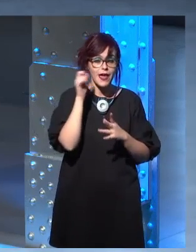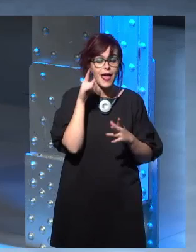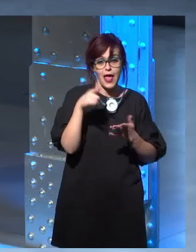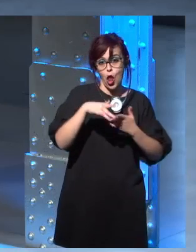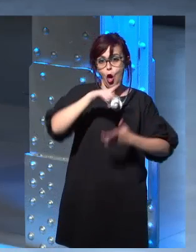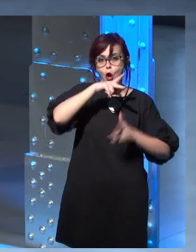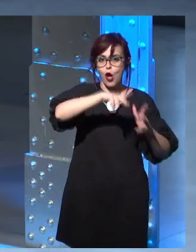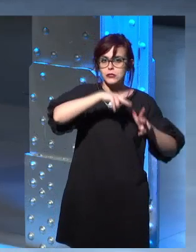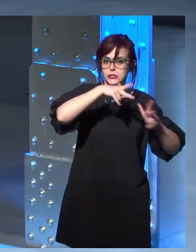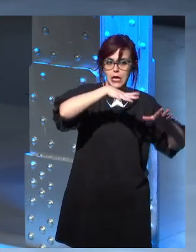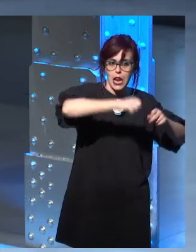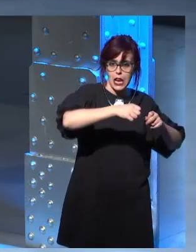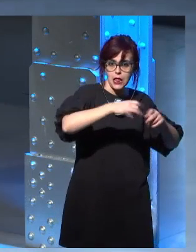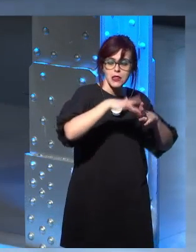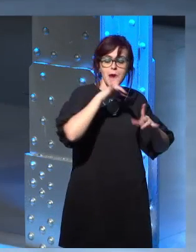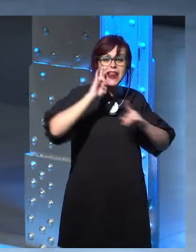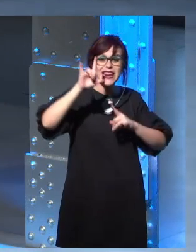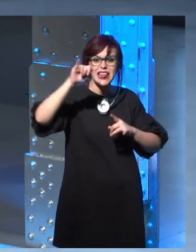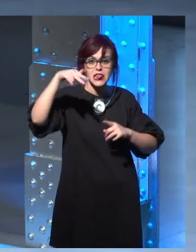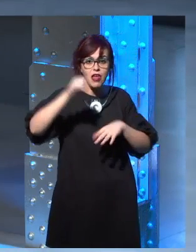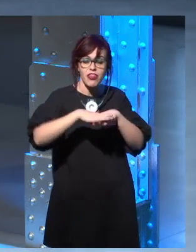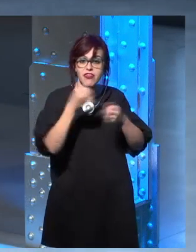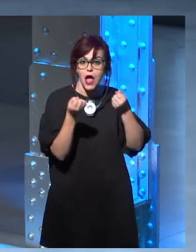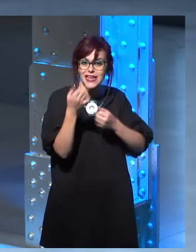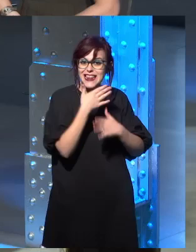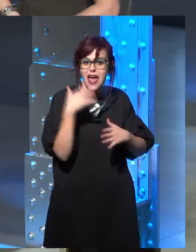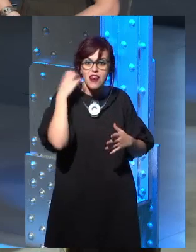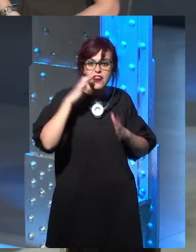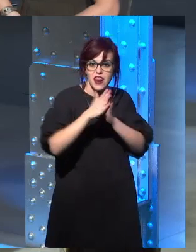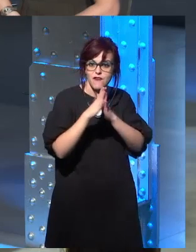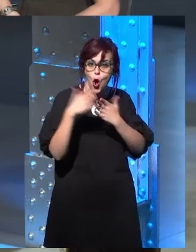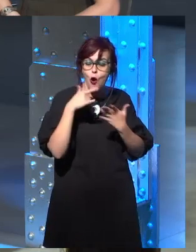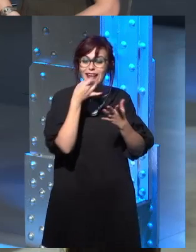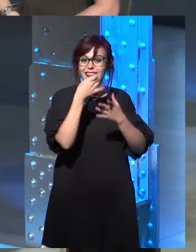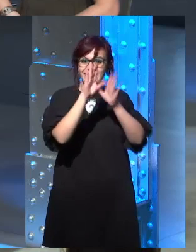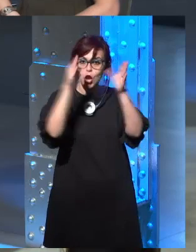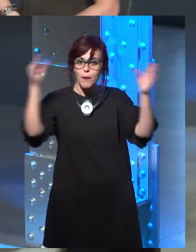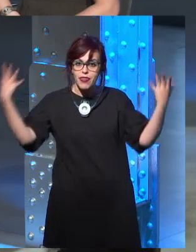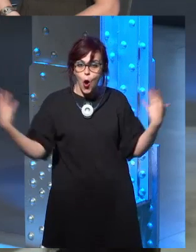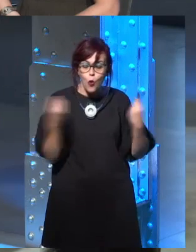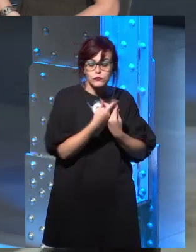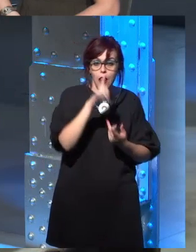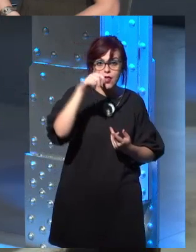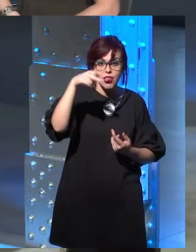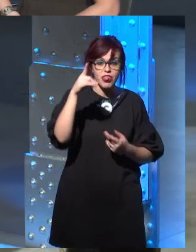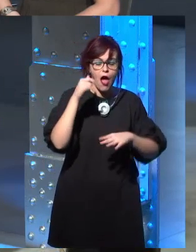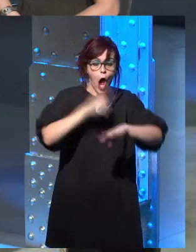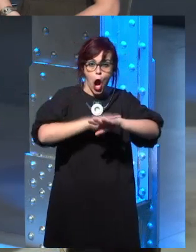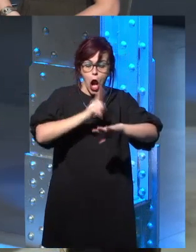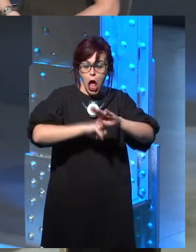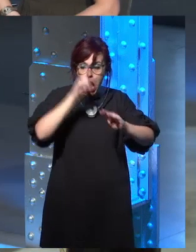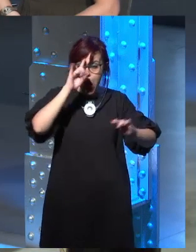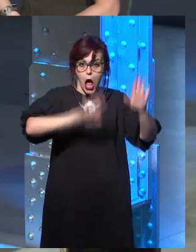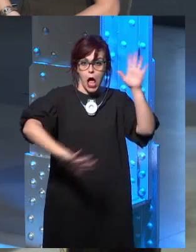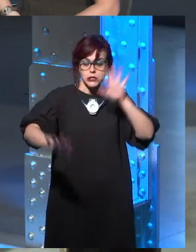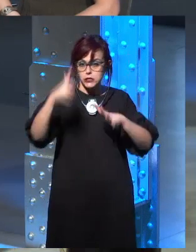wants us to write this book together. So it was a huge shock. We had never written anything